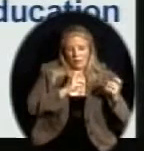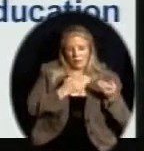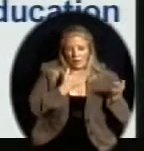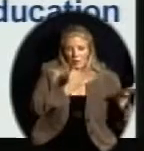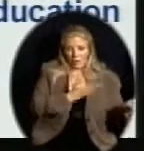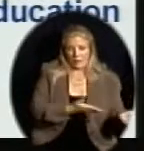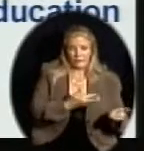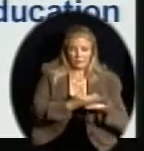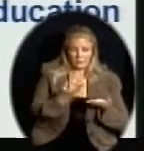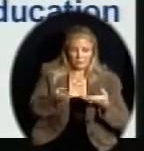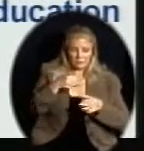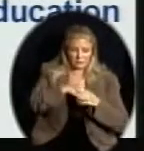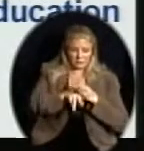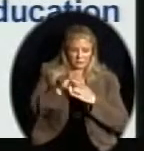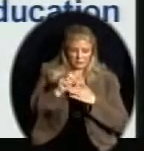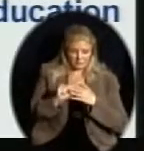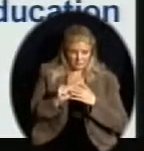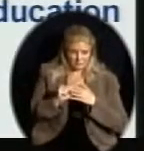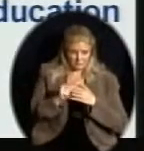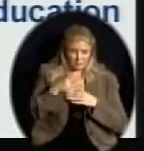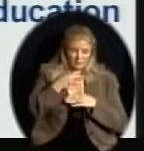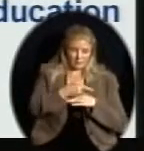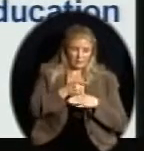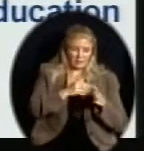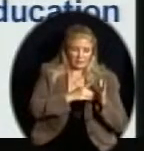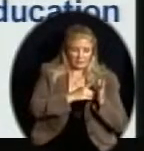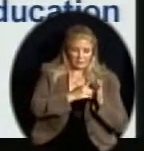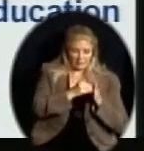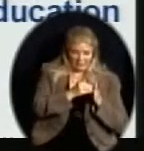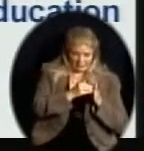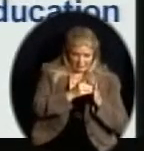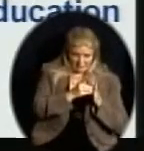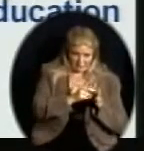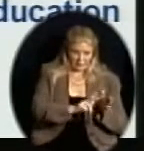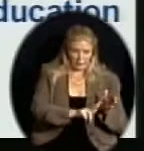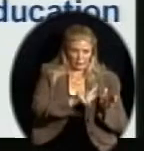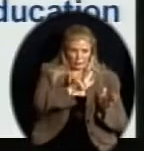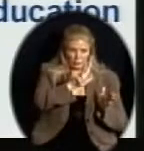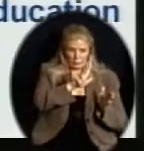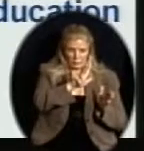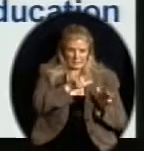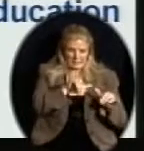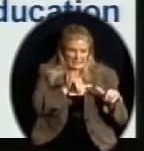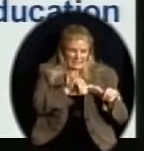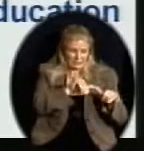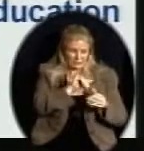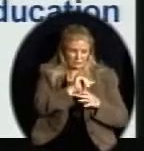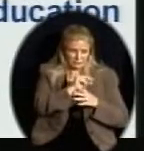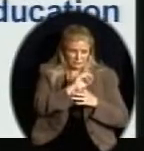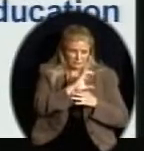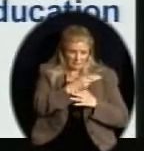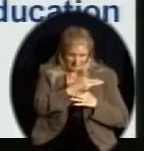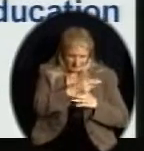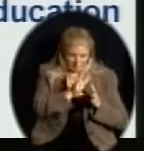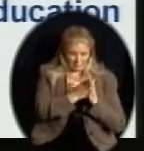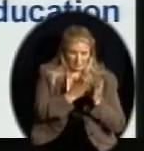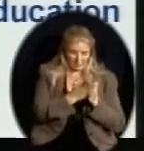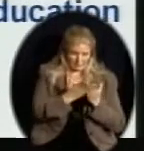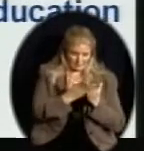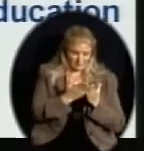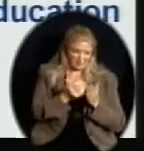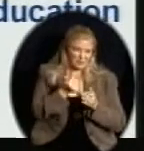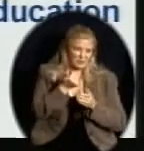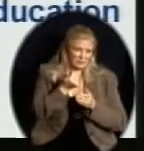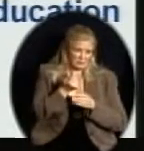had developed a manual, which was the two-inch or closer to three-inch manual, a number of years ago, but decided